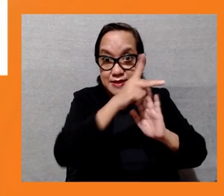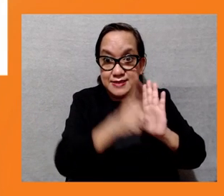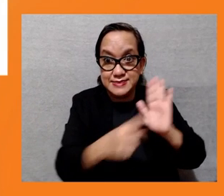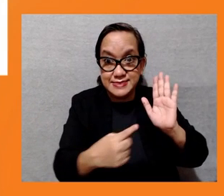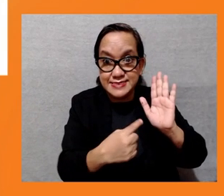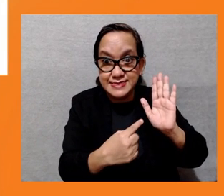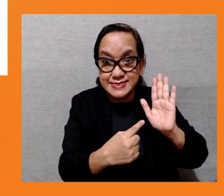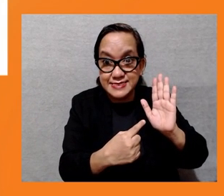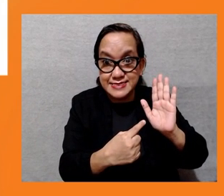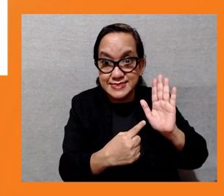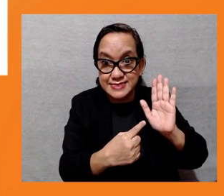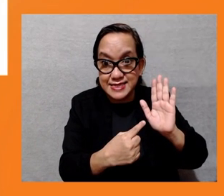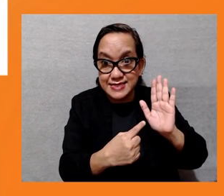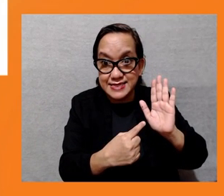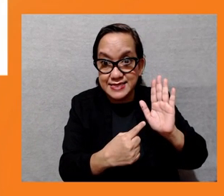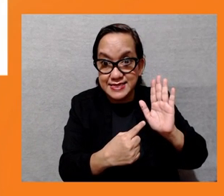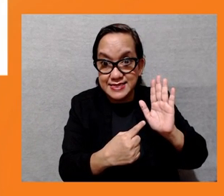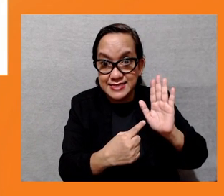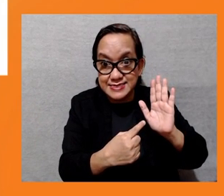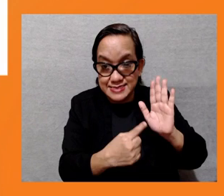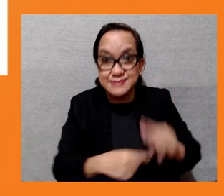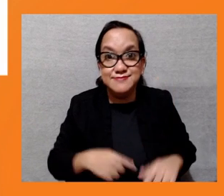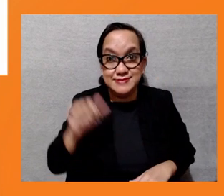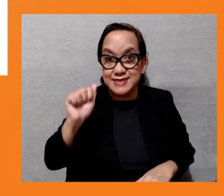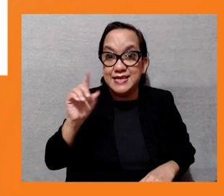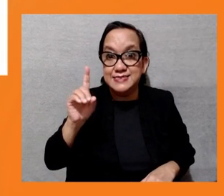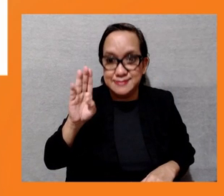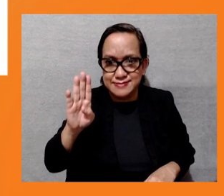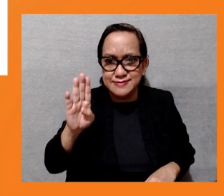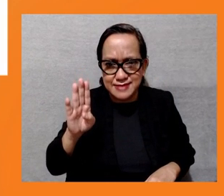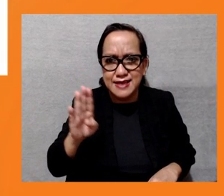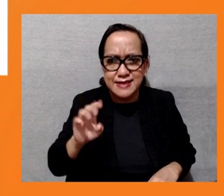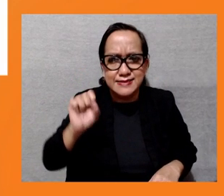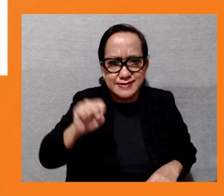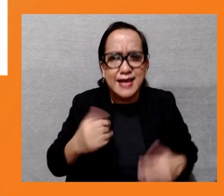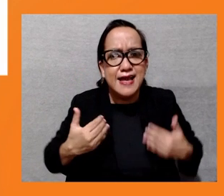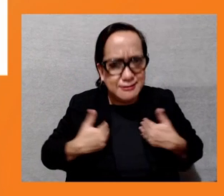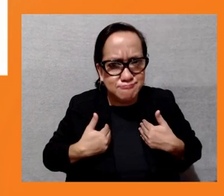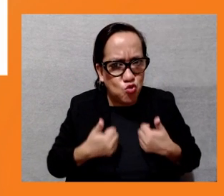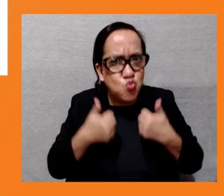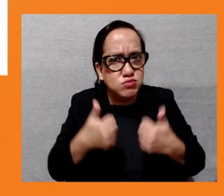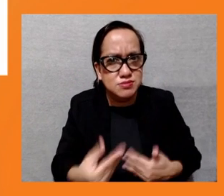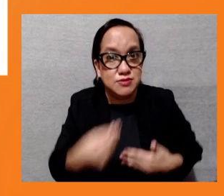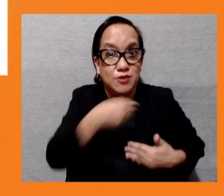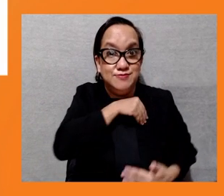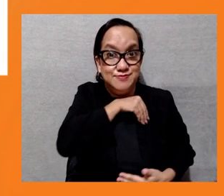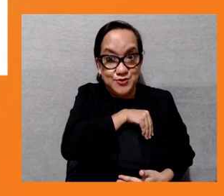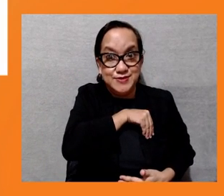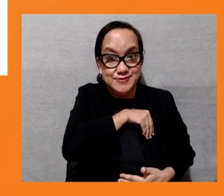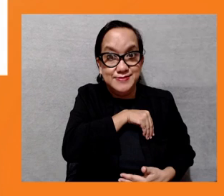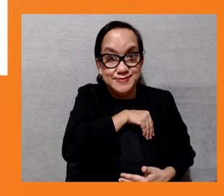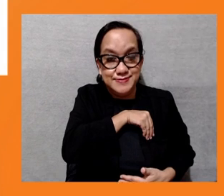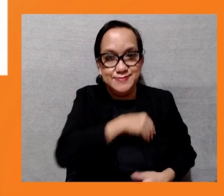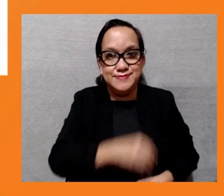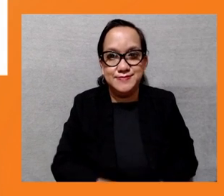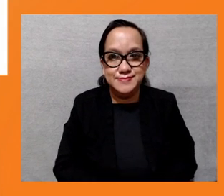really useful in some of the cases. And especially when it comes to the financial intermediary projects, because they're not